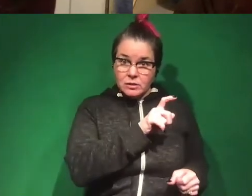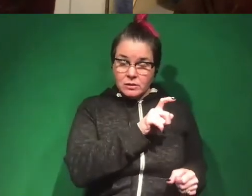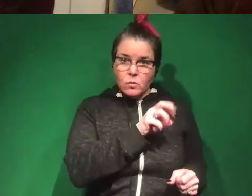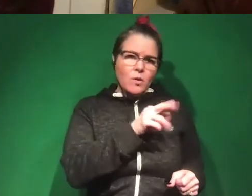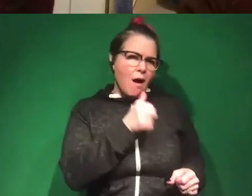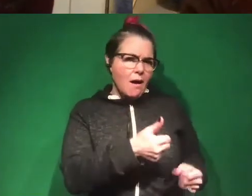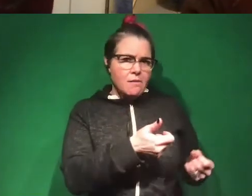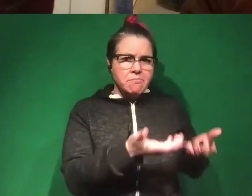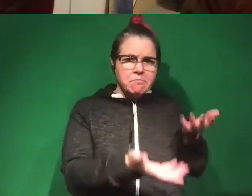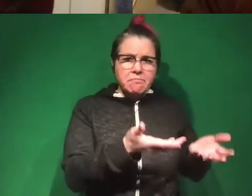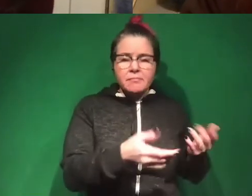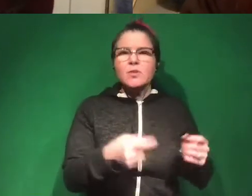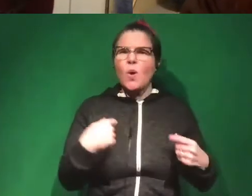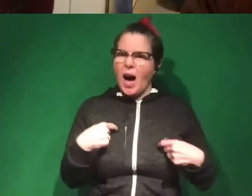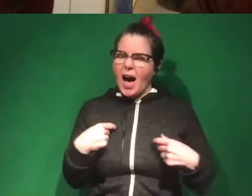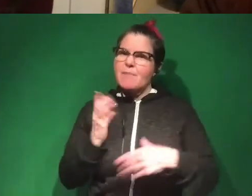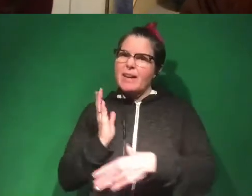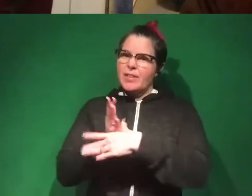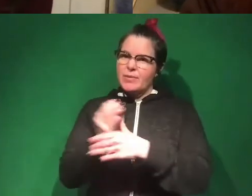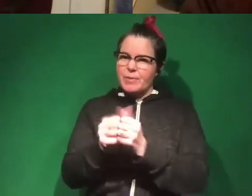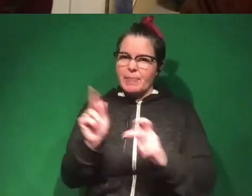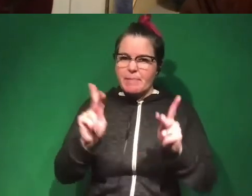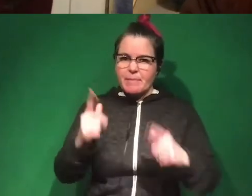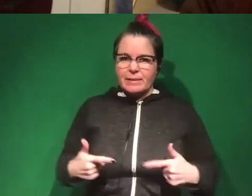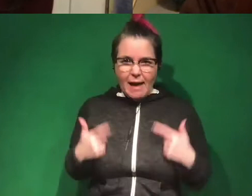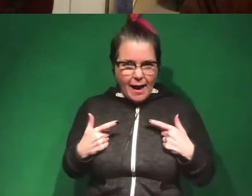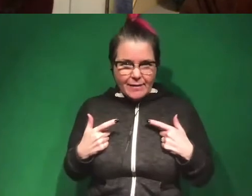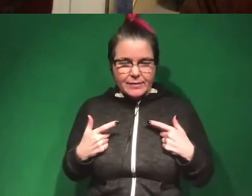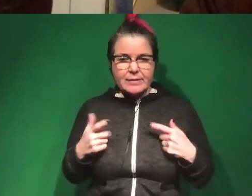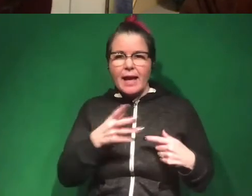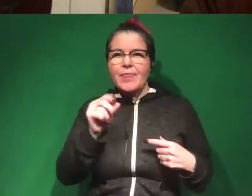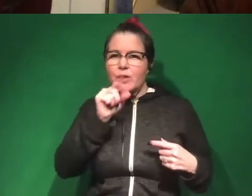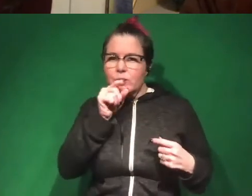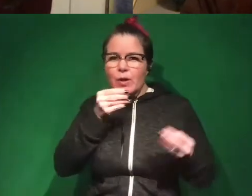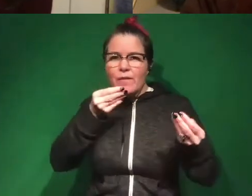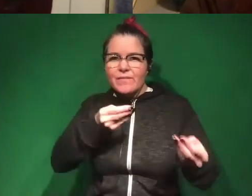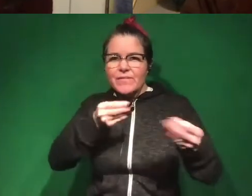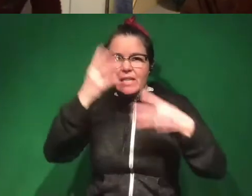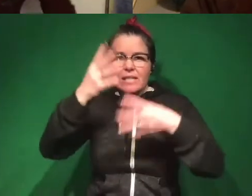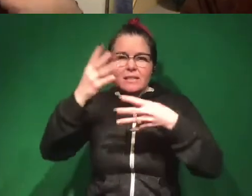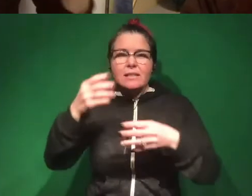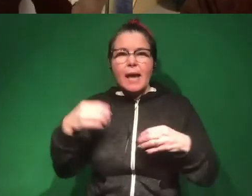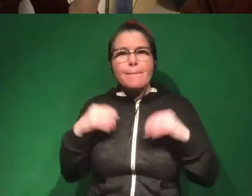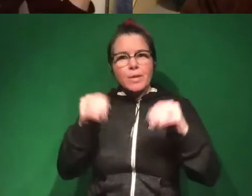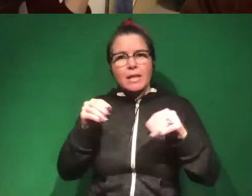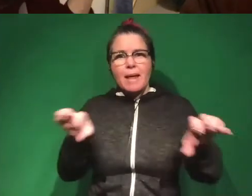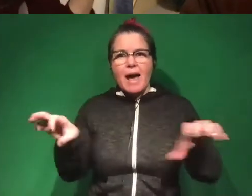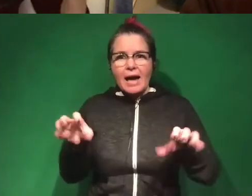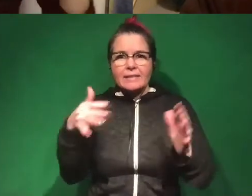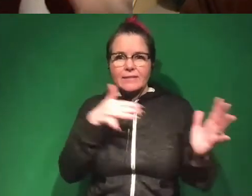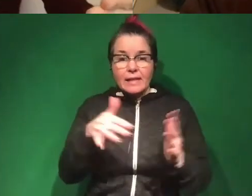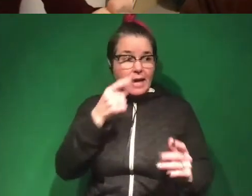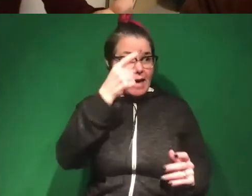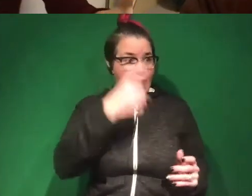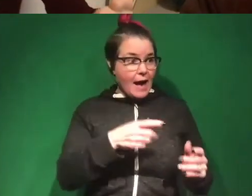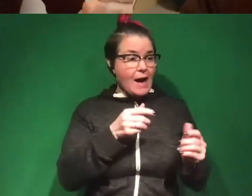I'm actually interfering with people's lives, and I'm interfering with people's Twitter feeds, and I'm putting them in an active study where half the people who follow